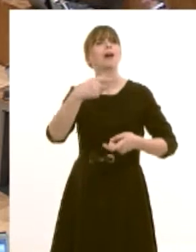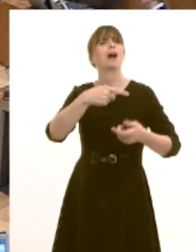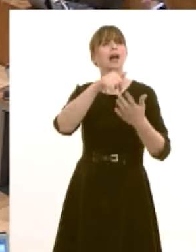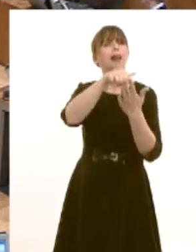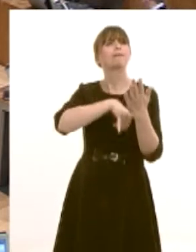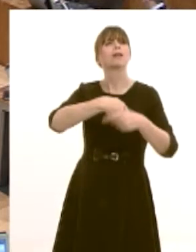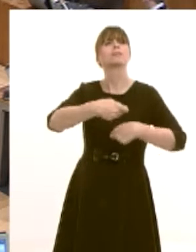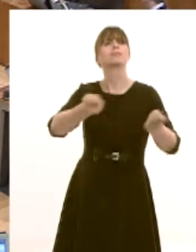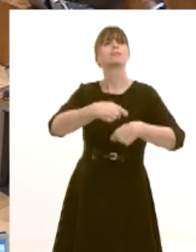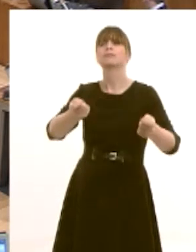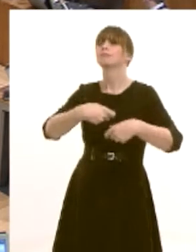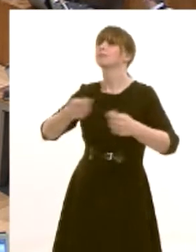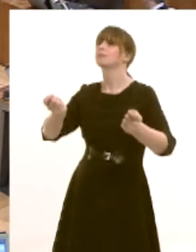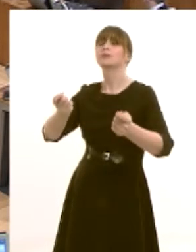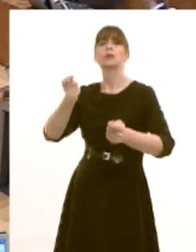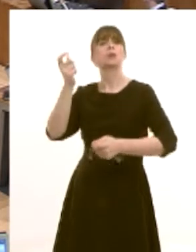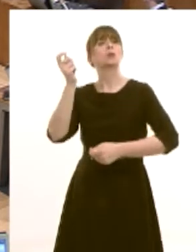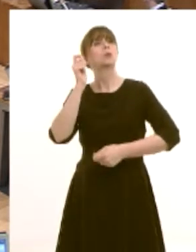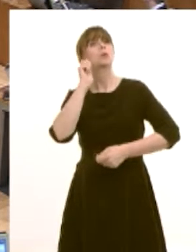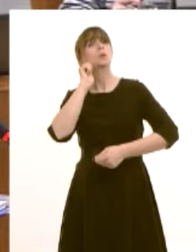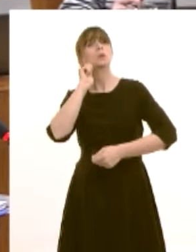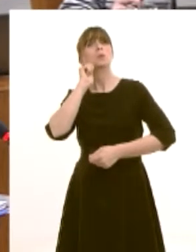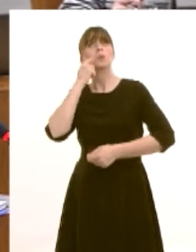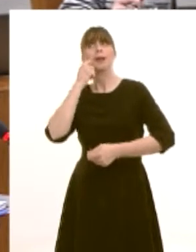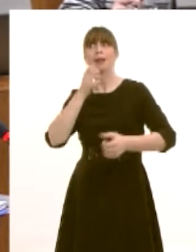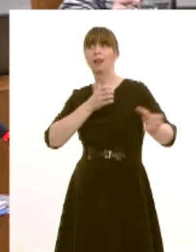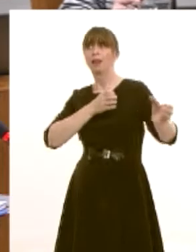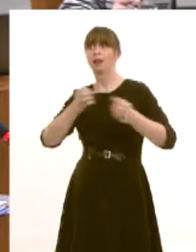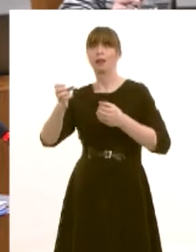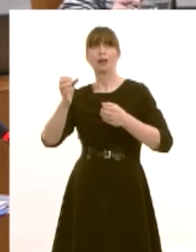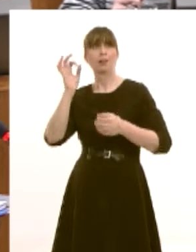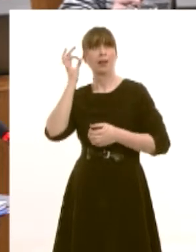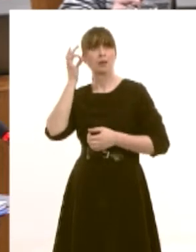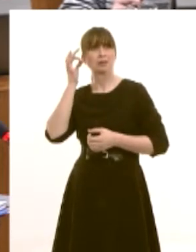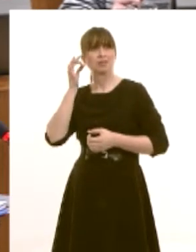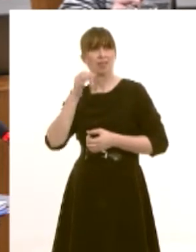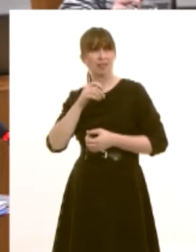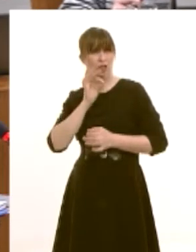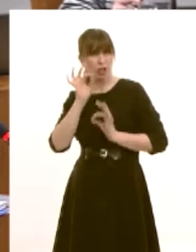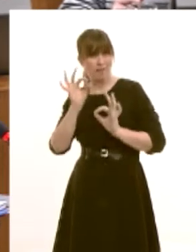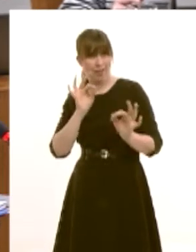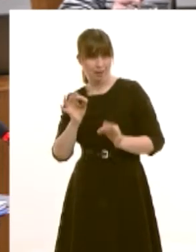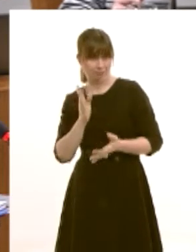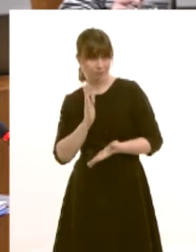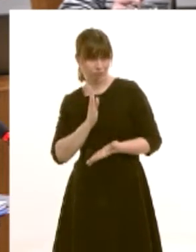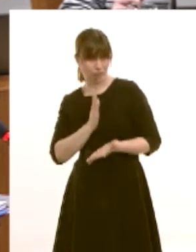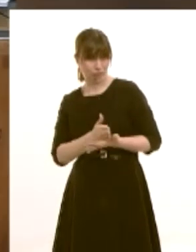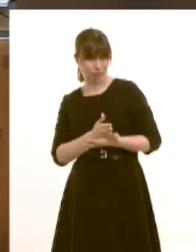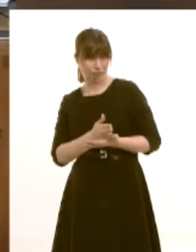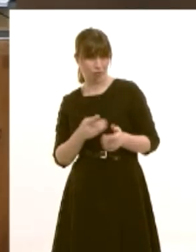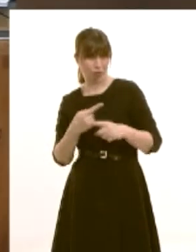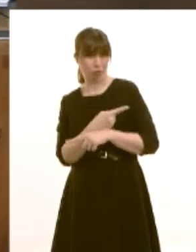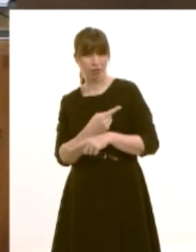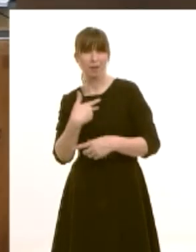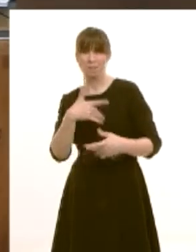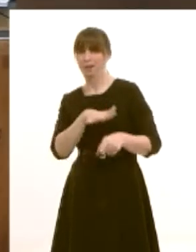that the liberal democrats are about to take our own seats or indeed council seats and she will know we've had some sport over that issue over the years in this